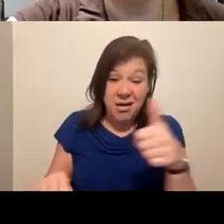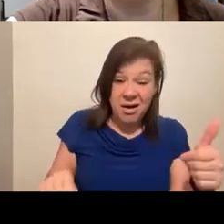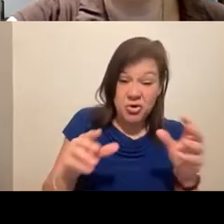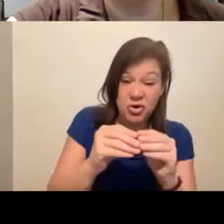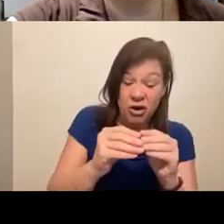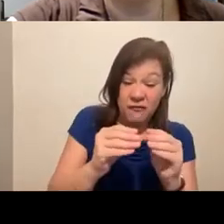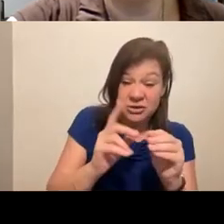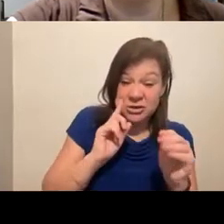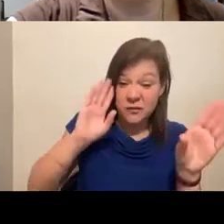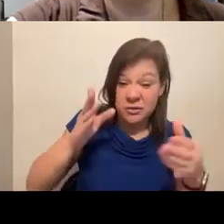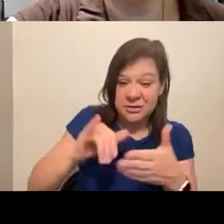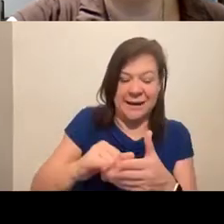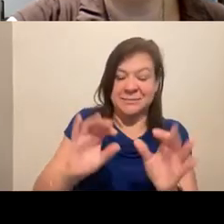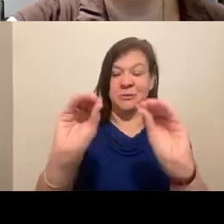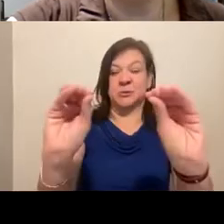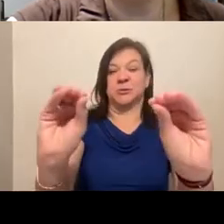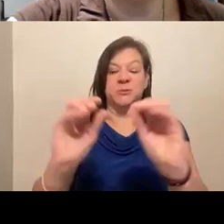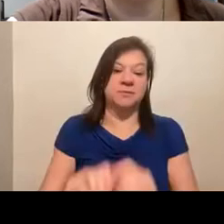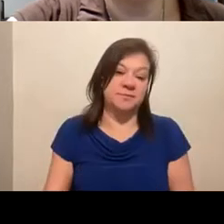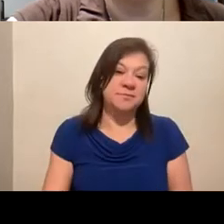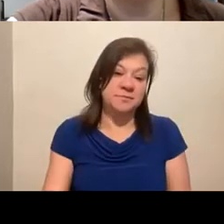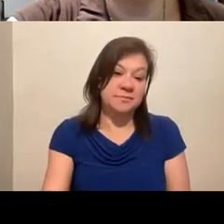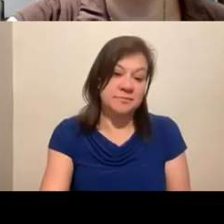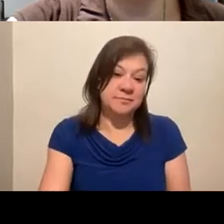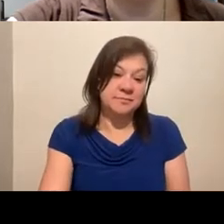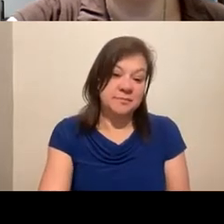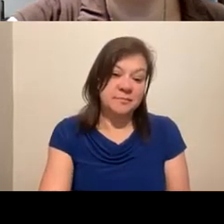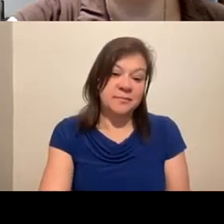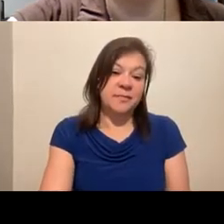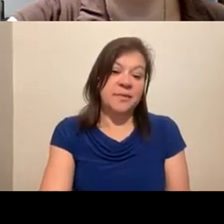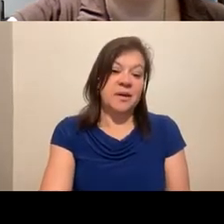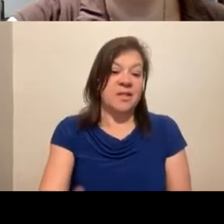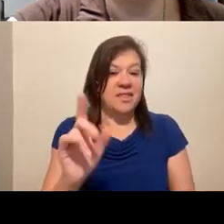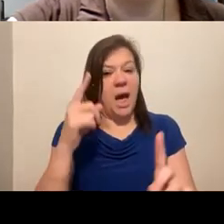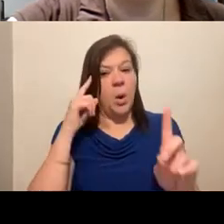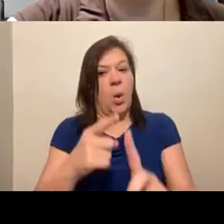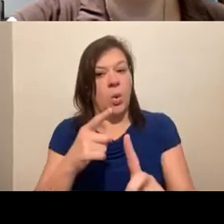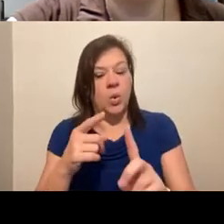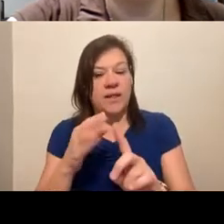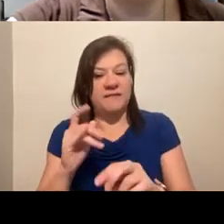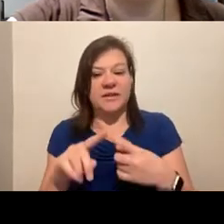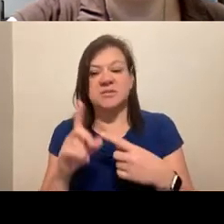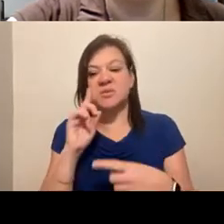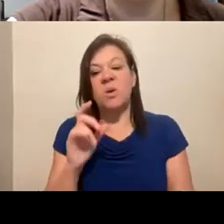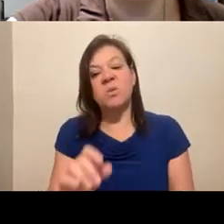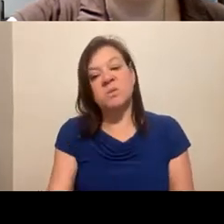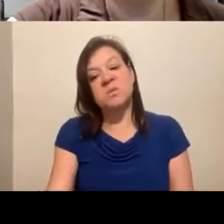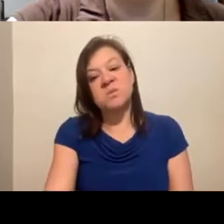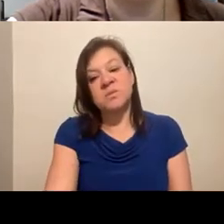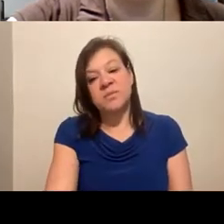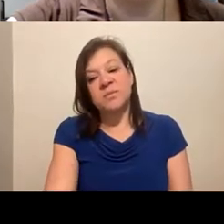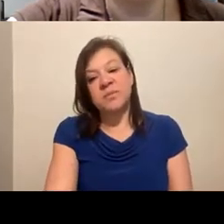focused on that specific, specific goal and specific field. And so I think there's a real argument